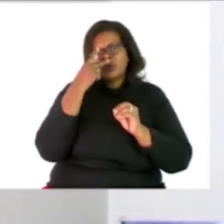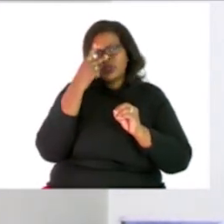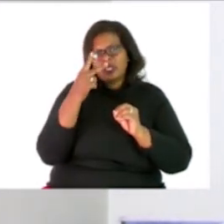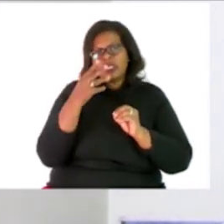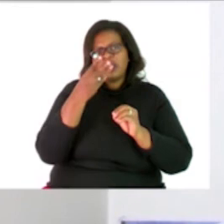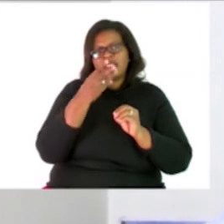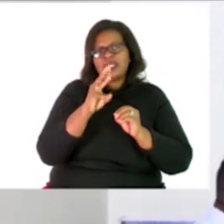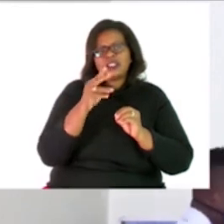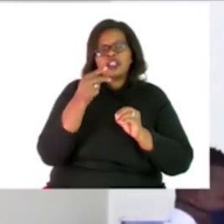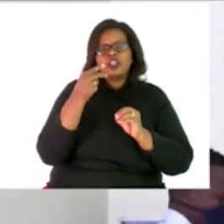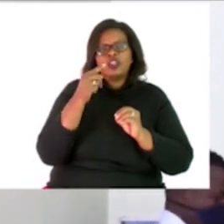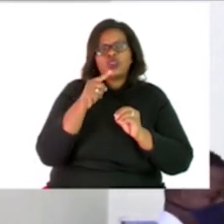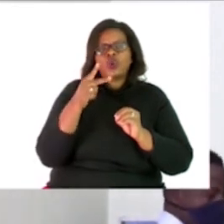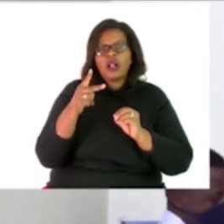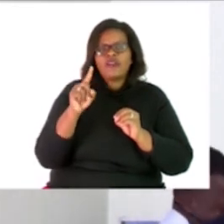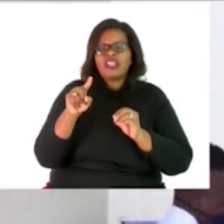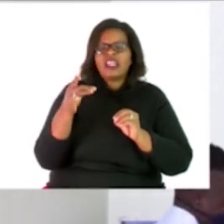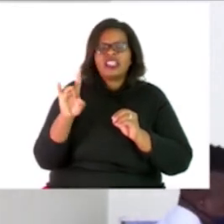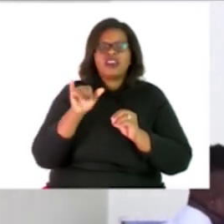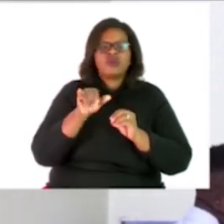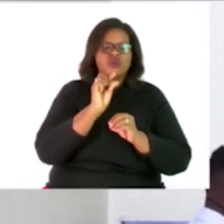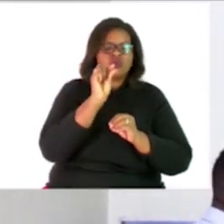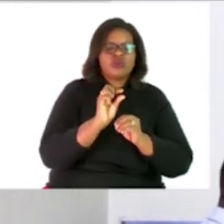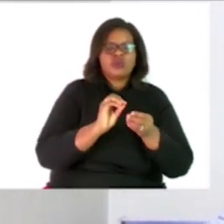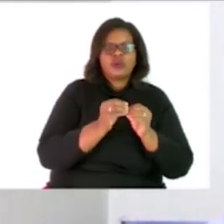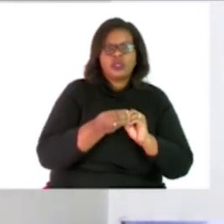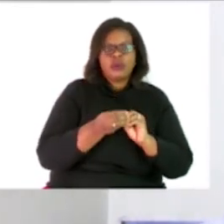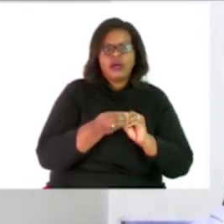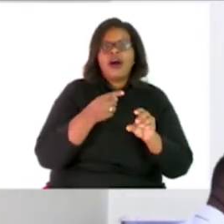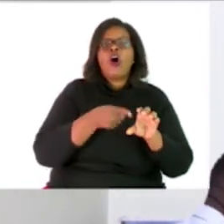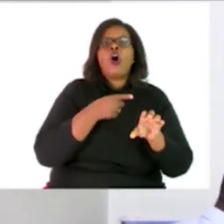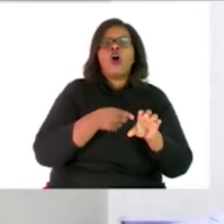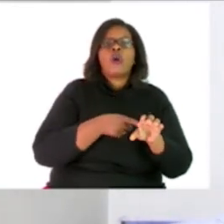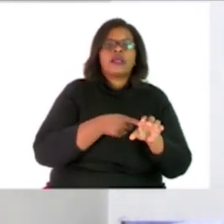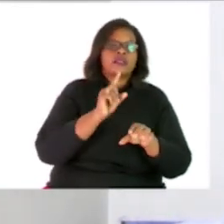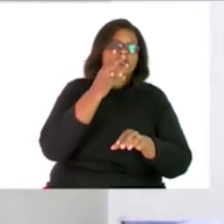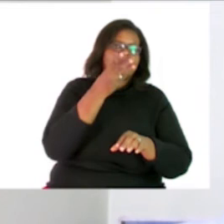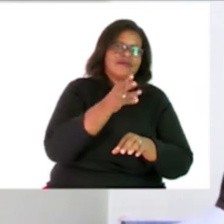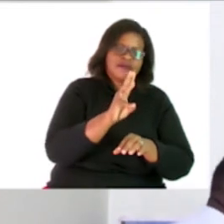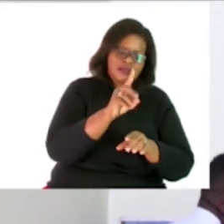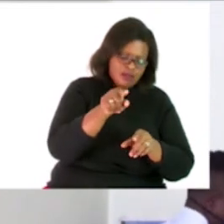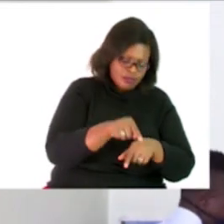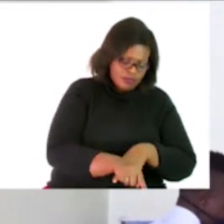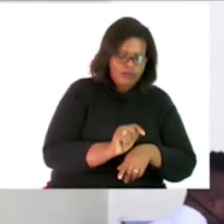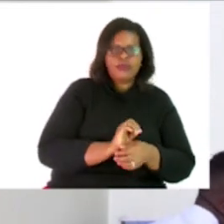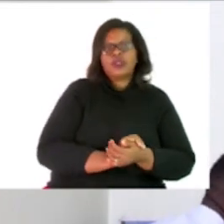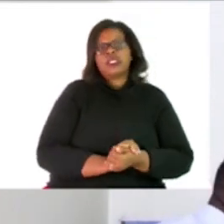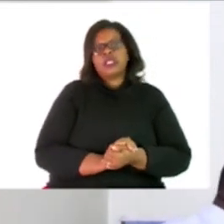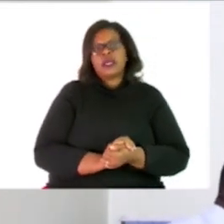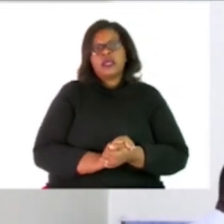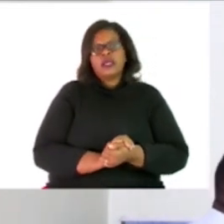12 and 18 which number is the smallest there So lowest is just small So 6 is the